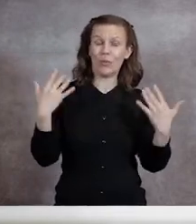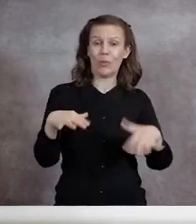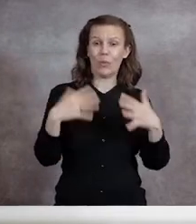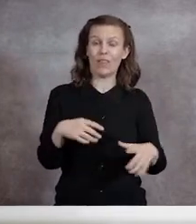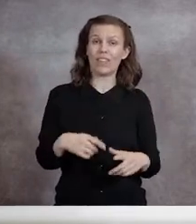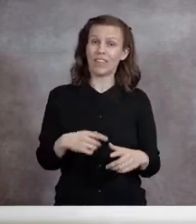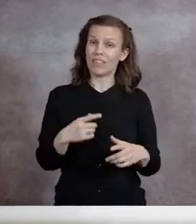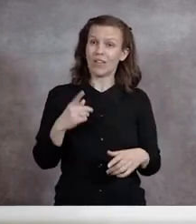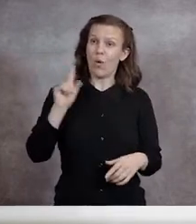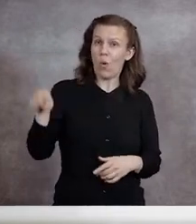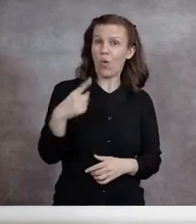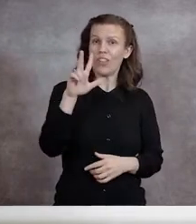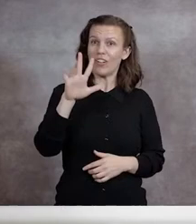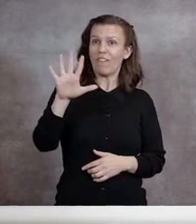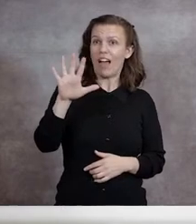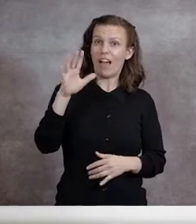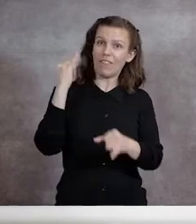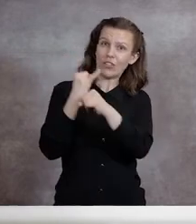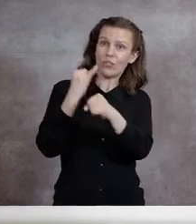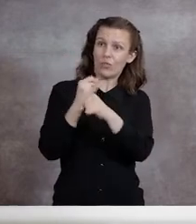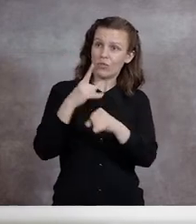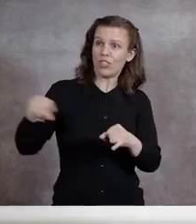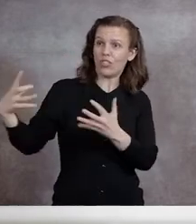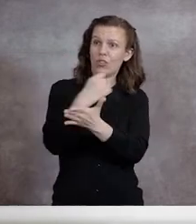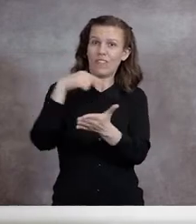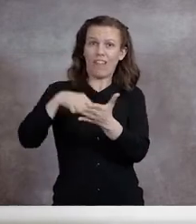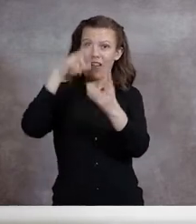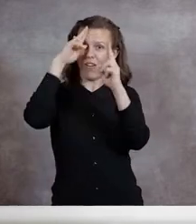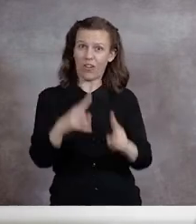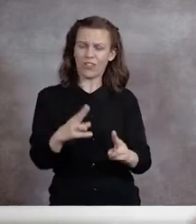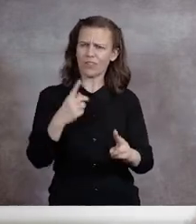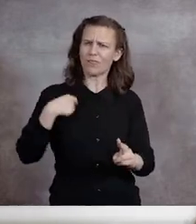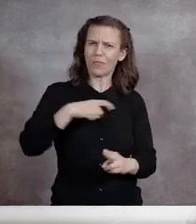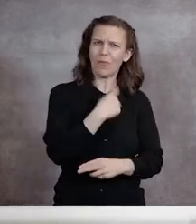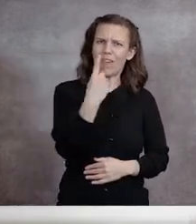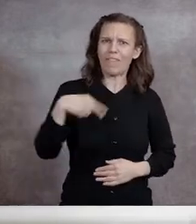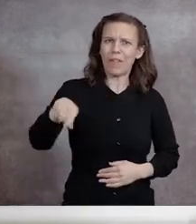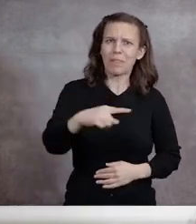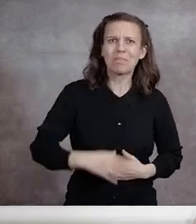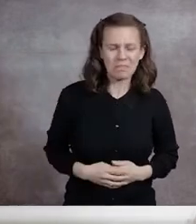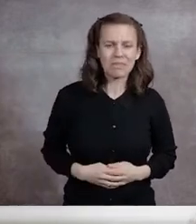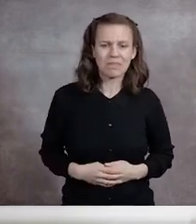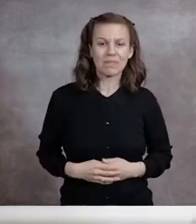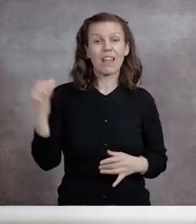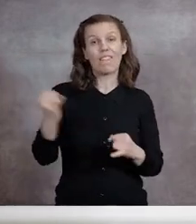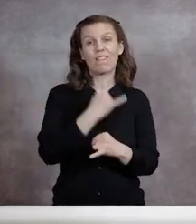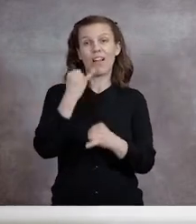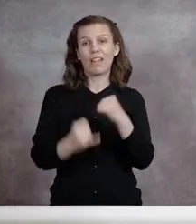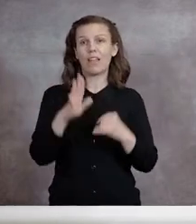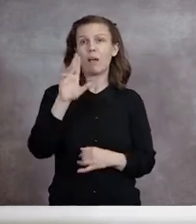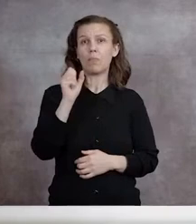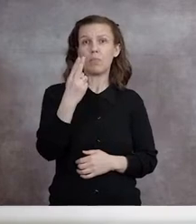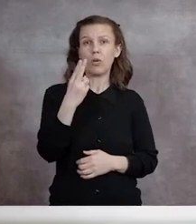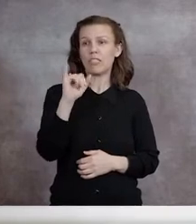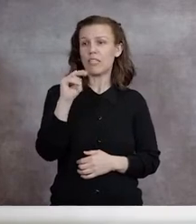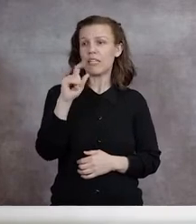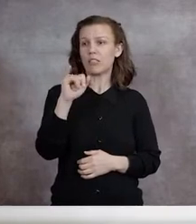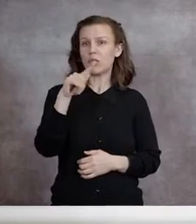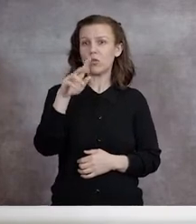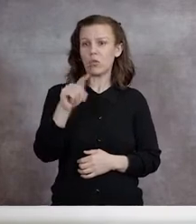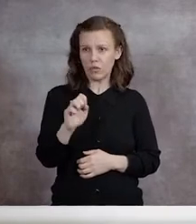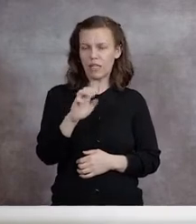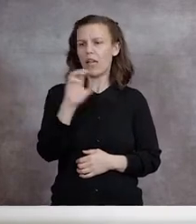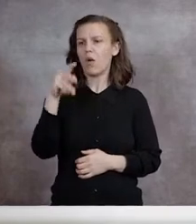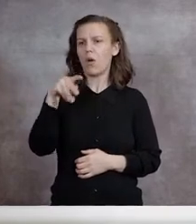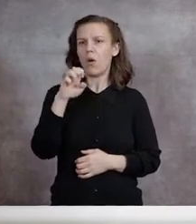35 institutions nationwide to earn this distinction. And finally, a Bush Institute and Opus